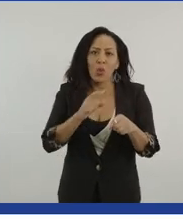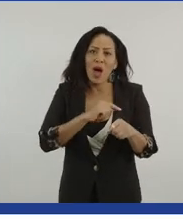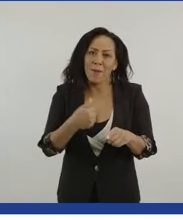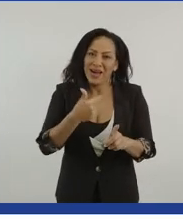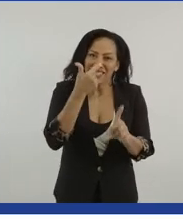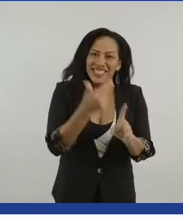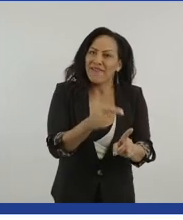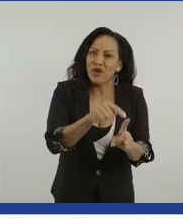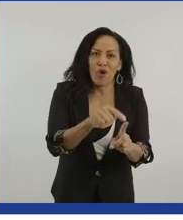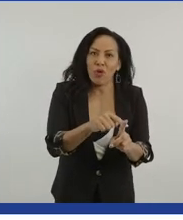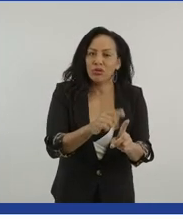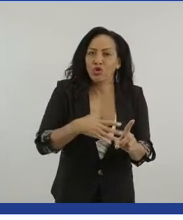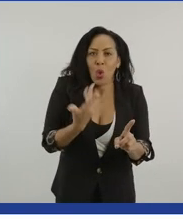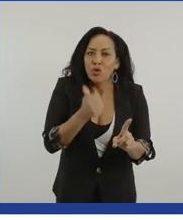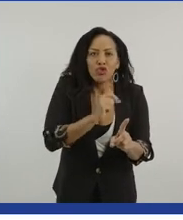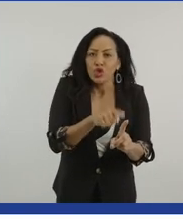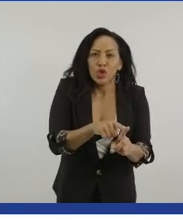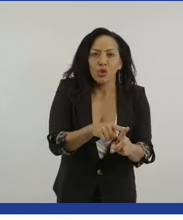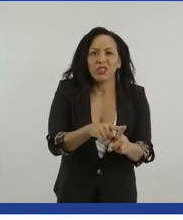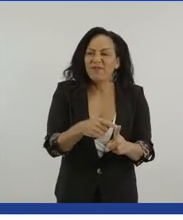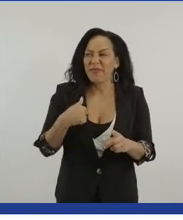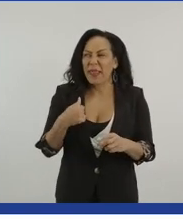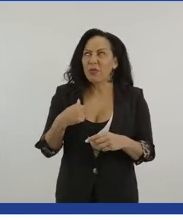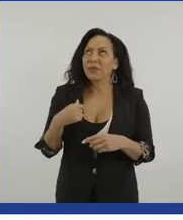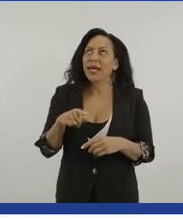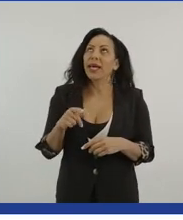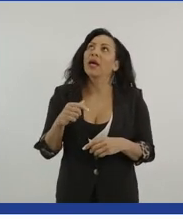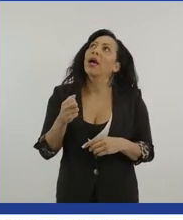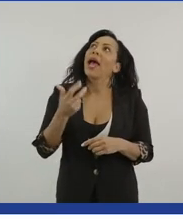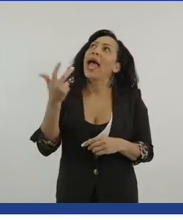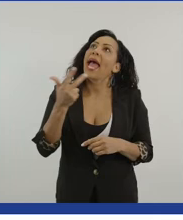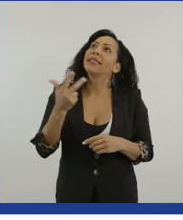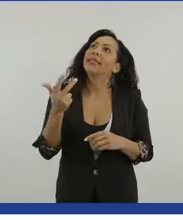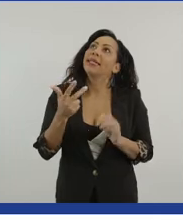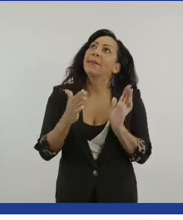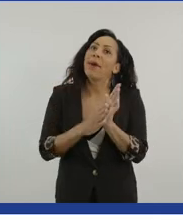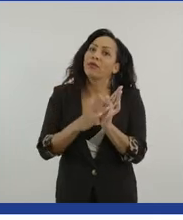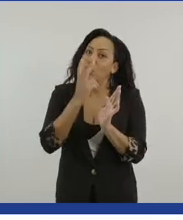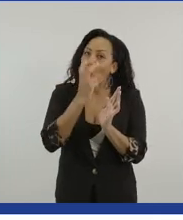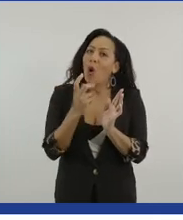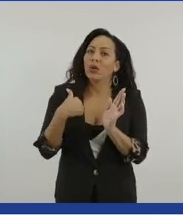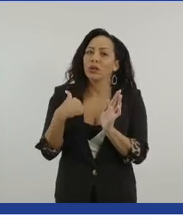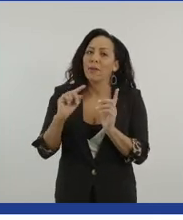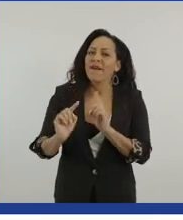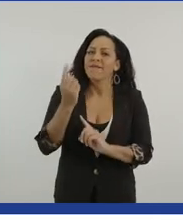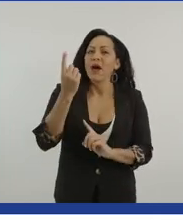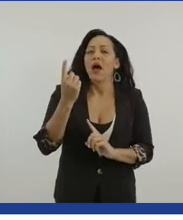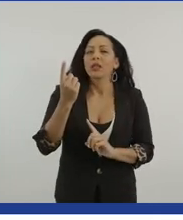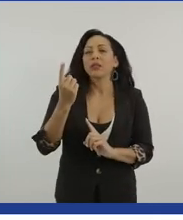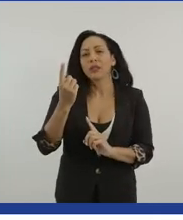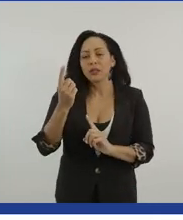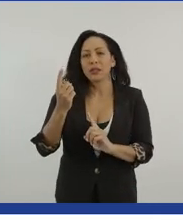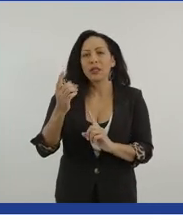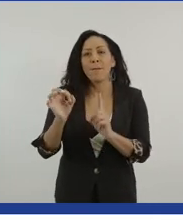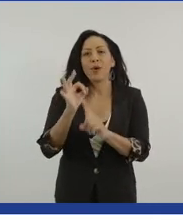that, that was me. That, so yeah, 18 months old. So I hired my first set of prosthetic limbs. They're a little bit different than they are